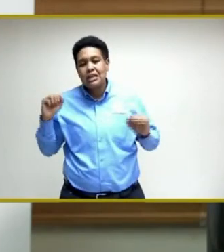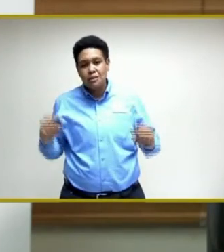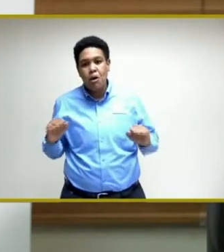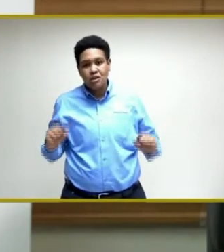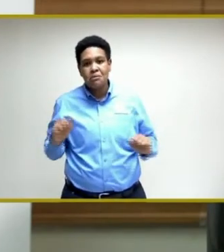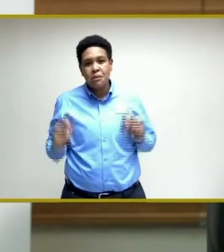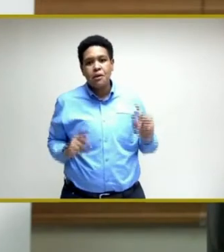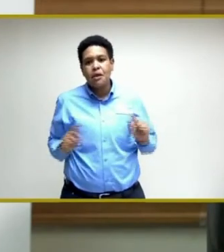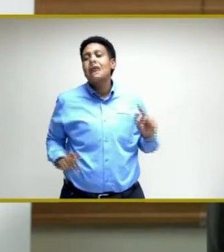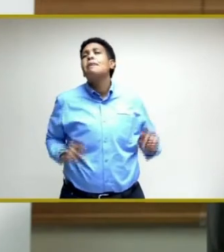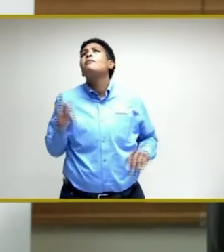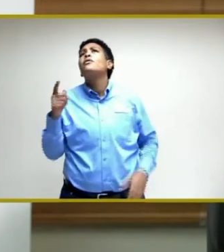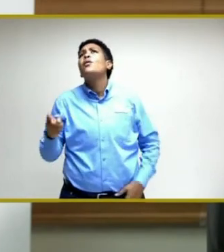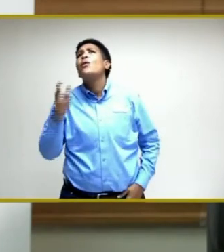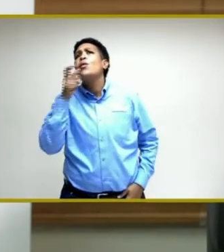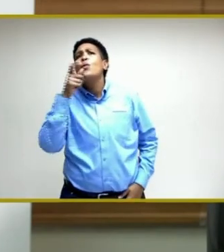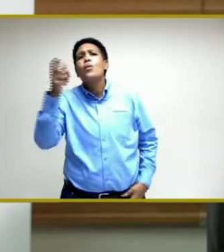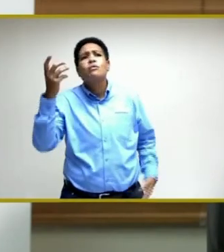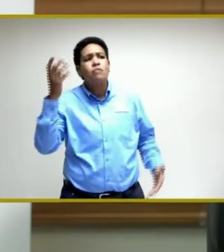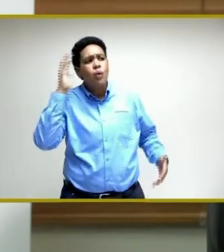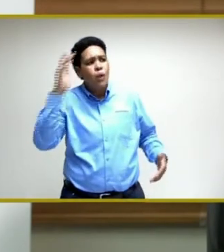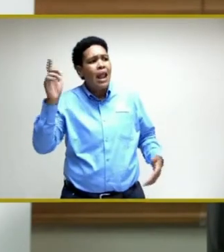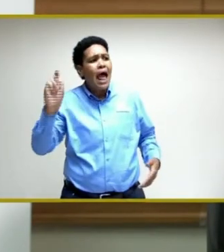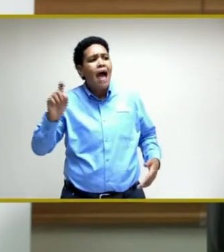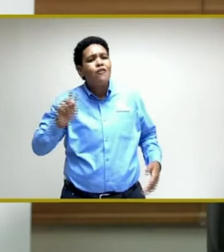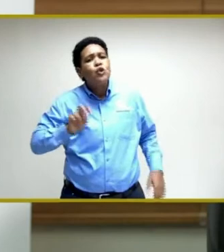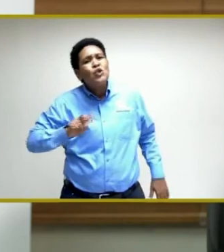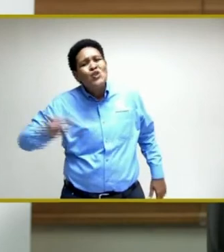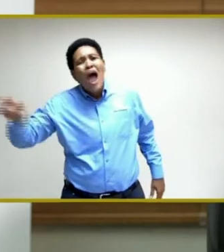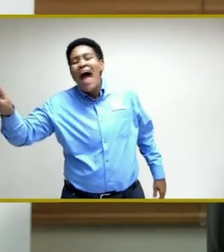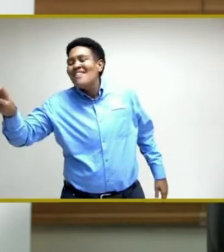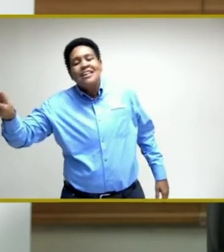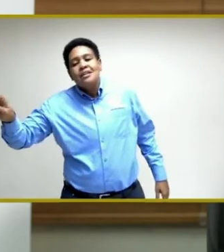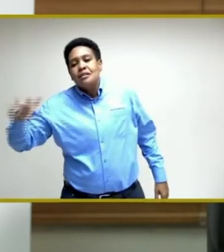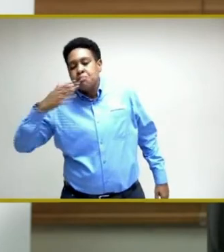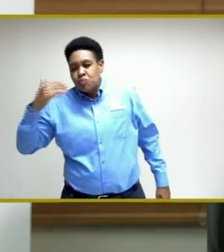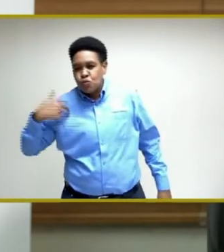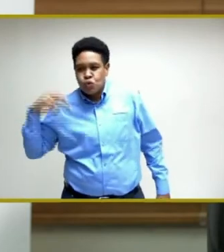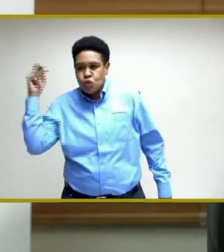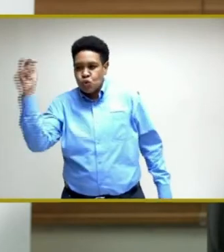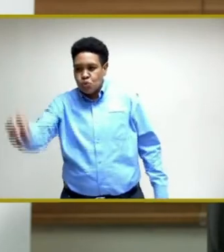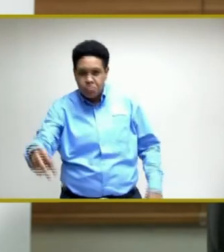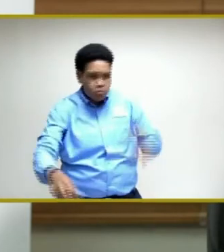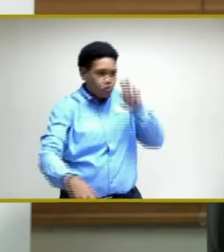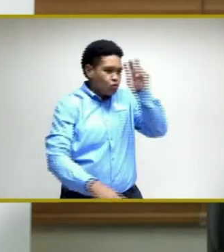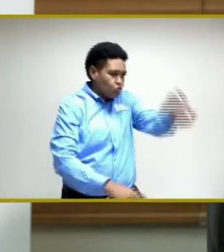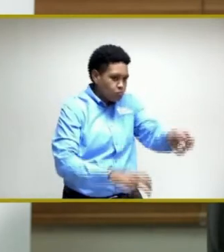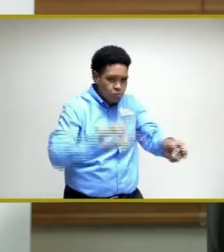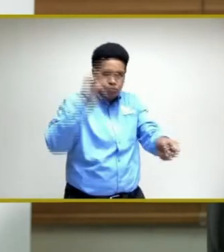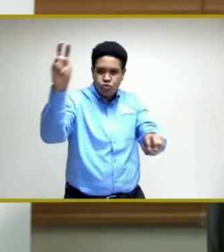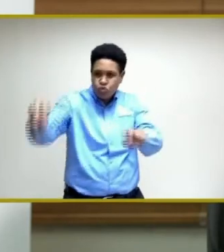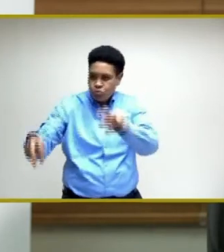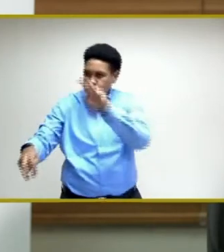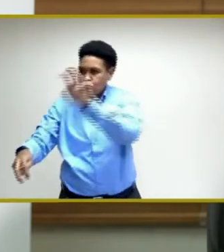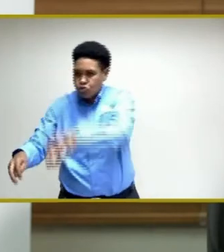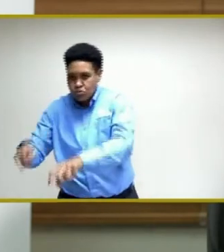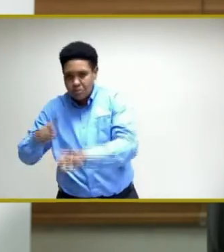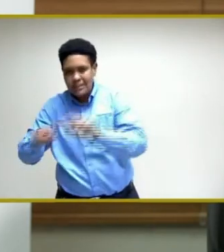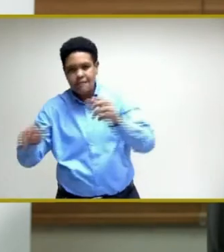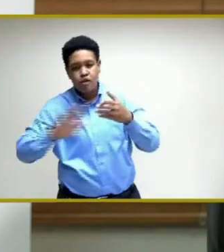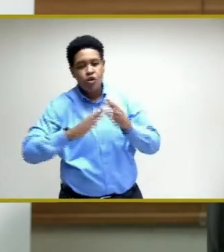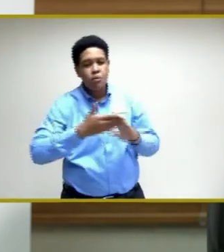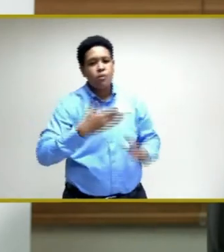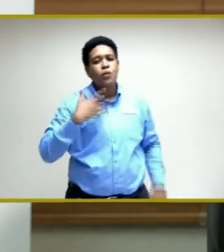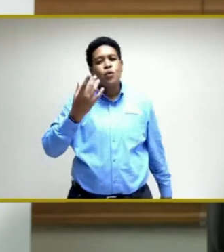persons who otherwise would have to travel distances to get the vaccines. And we're doing so for a